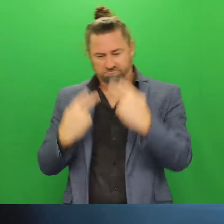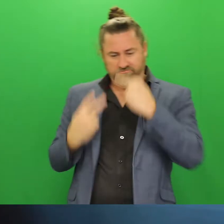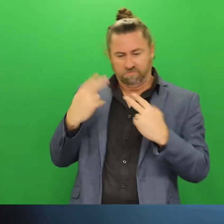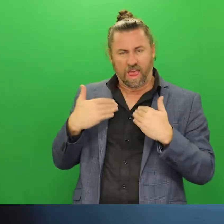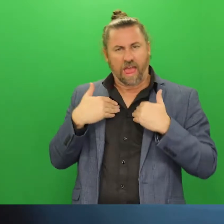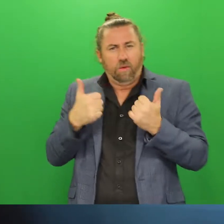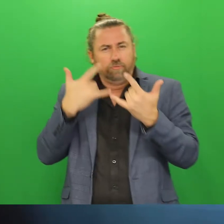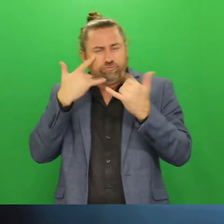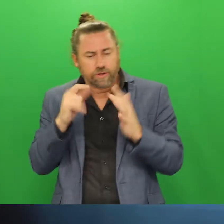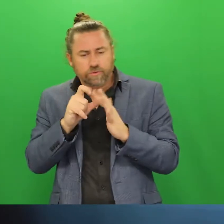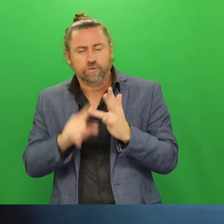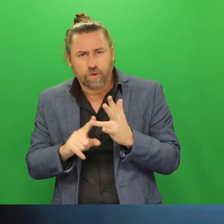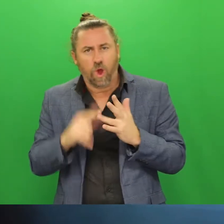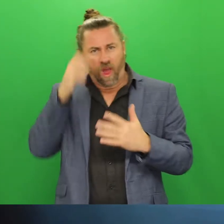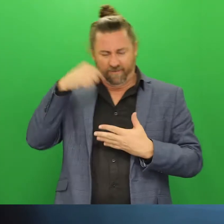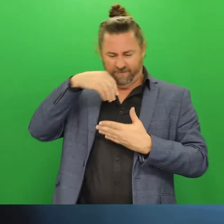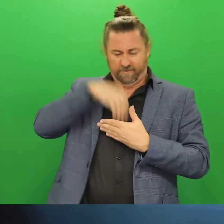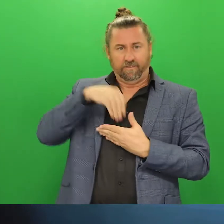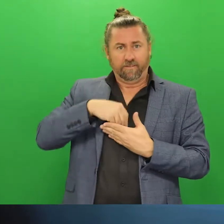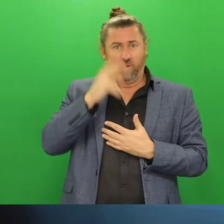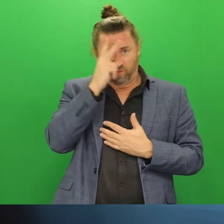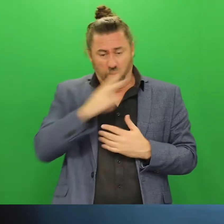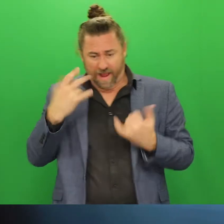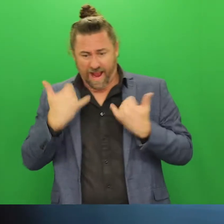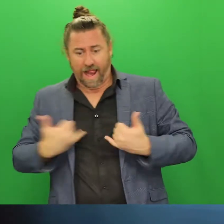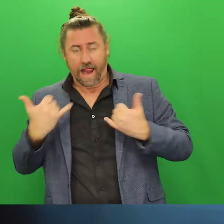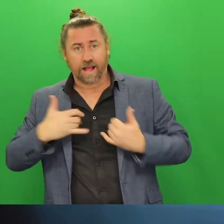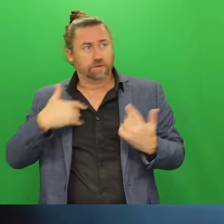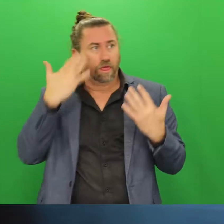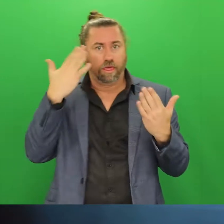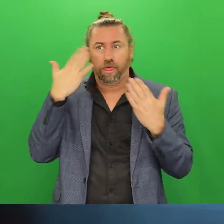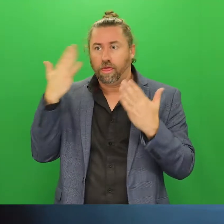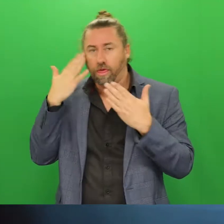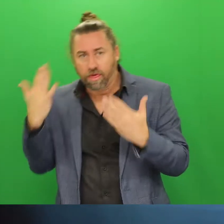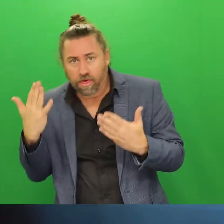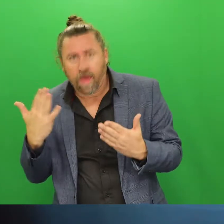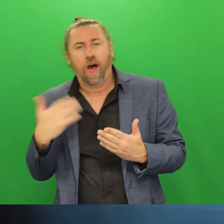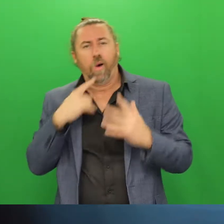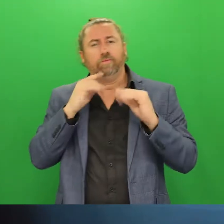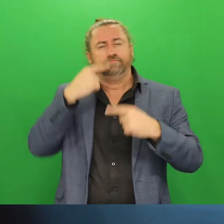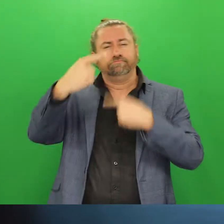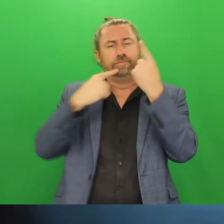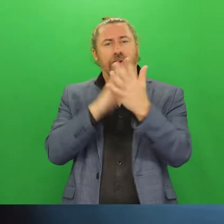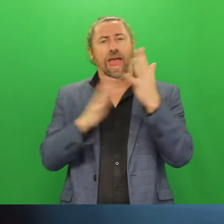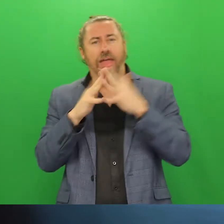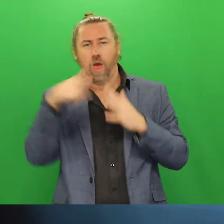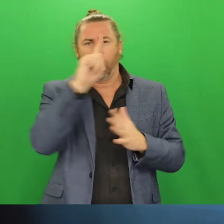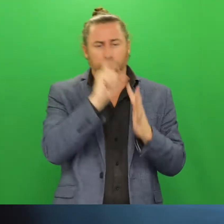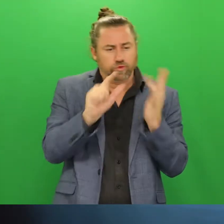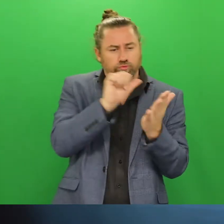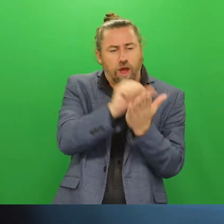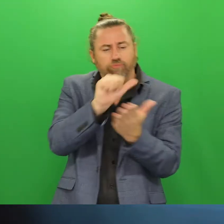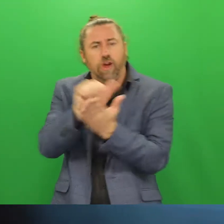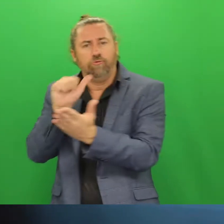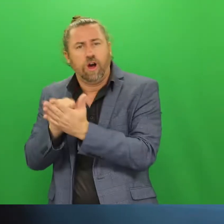to prevent silent chronic conditions and some lifestyle, pretty obvious, lifestyle changes that people can do to reduce the